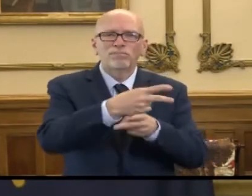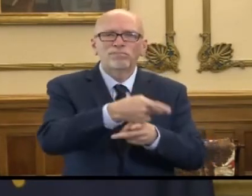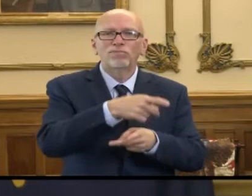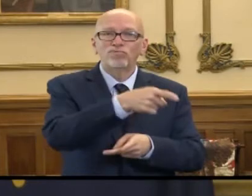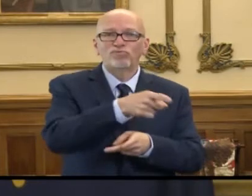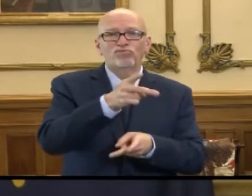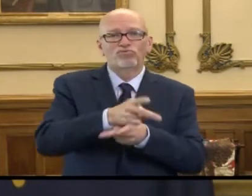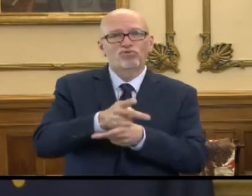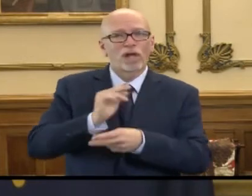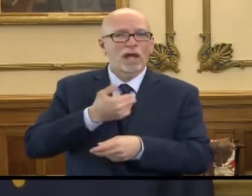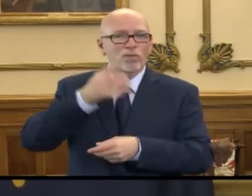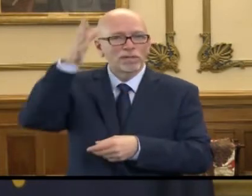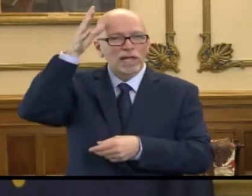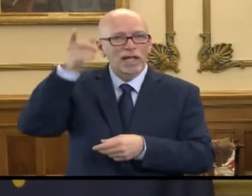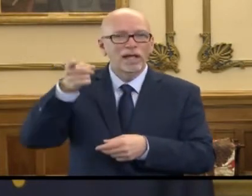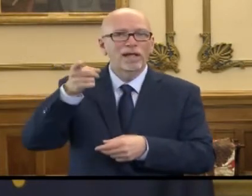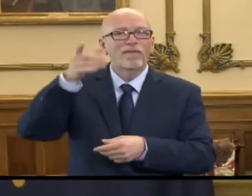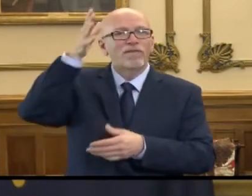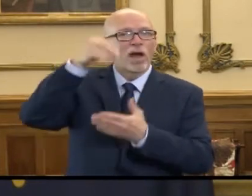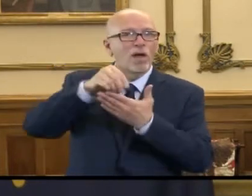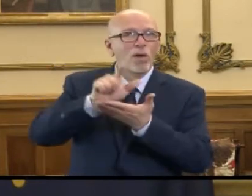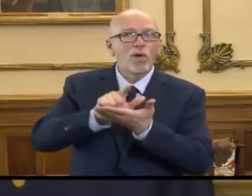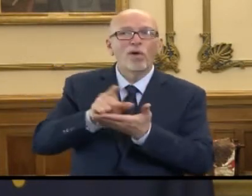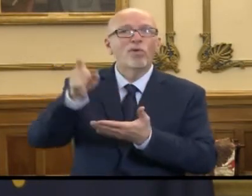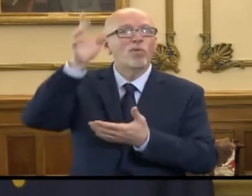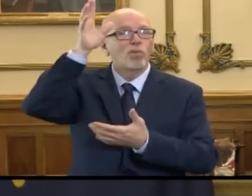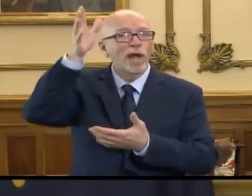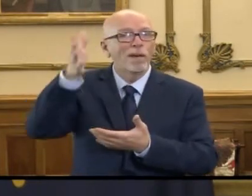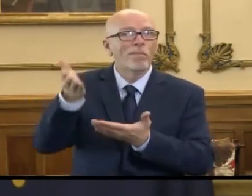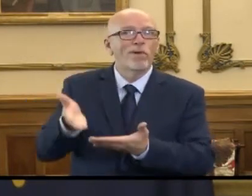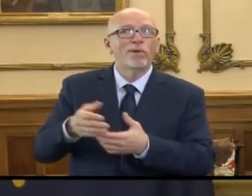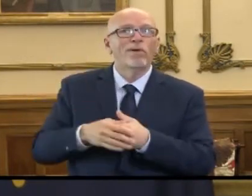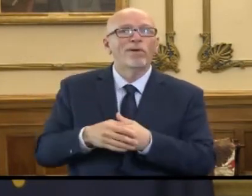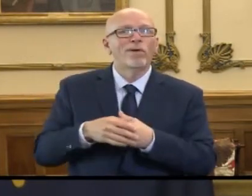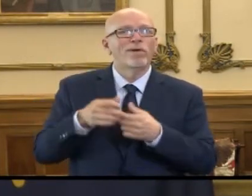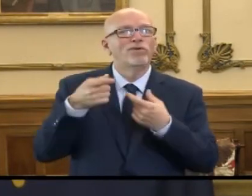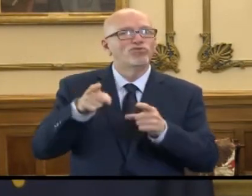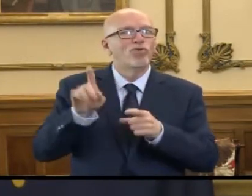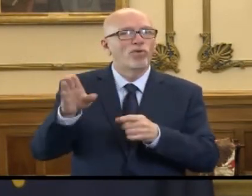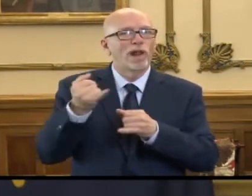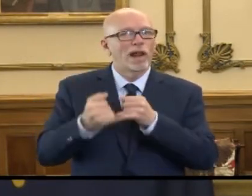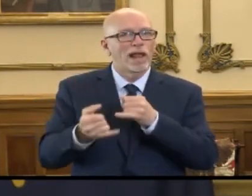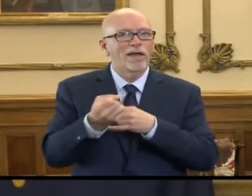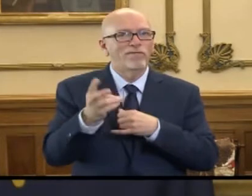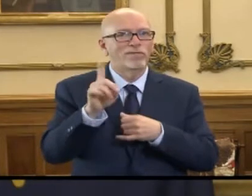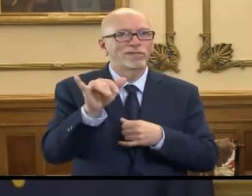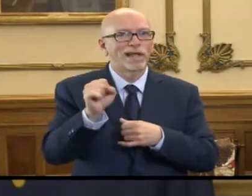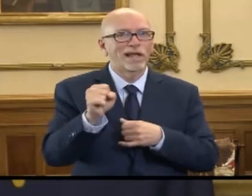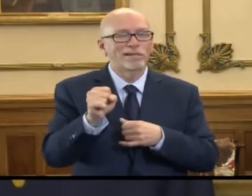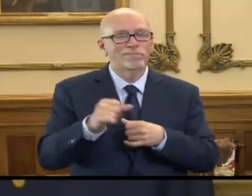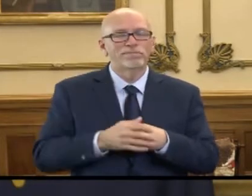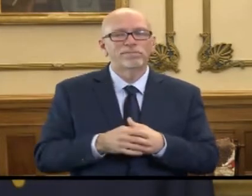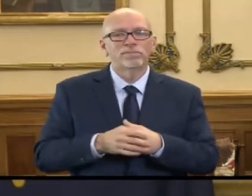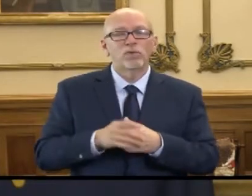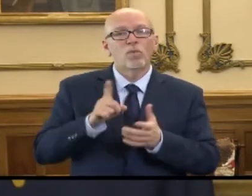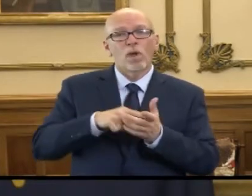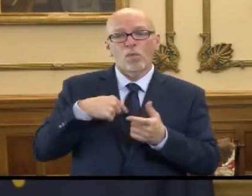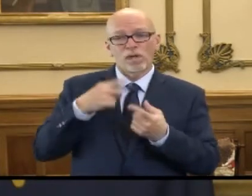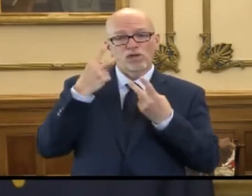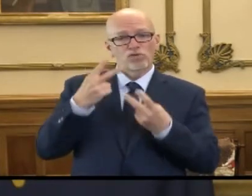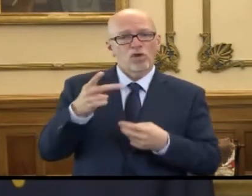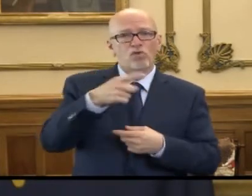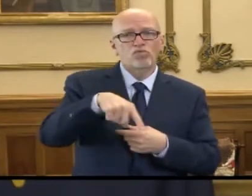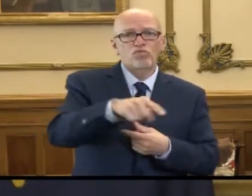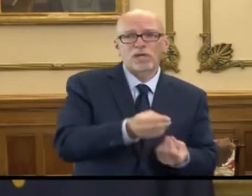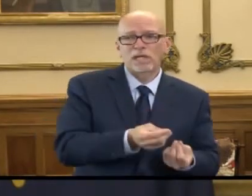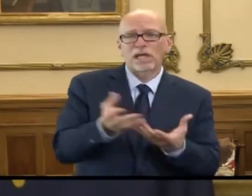care of our dad, our father-in-law, our grandpa, Wally Slade, during his last days. From what we saw, you gave him